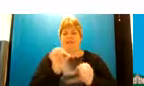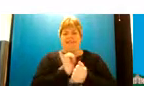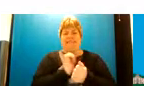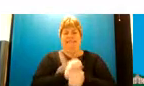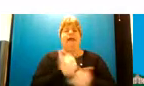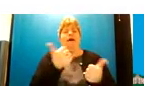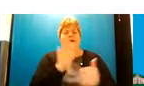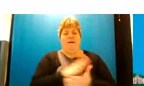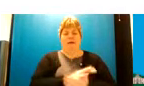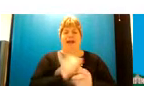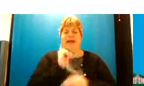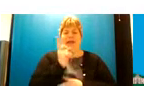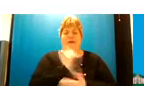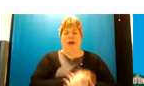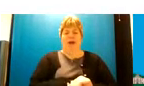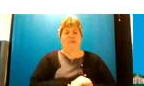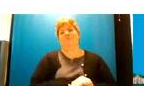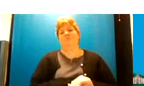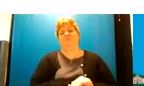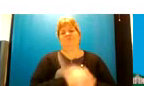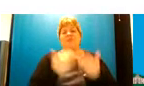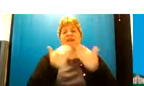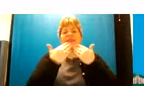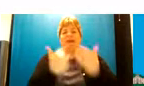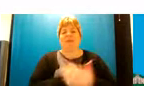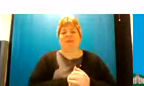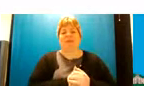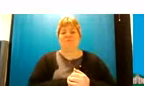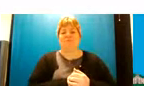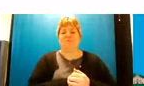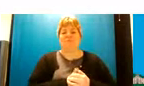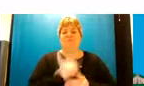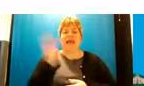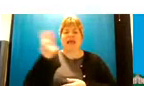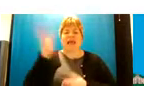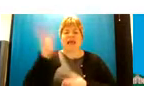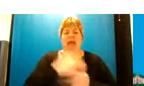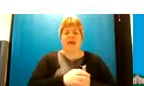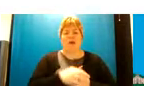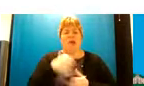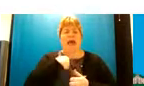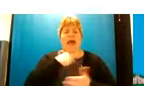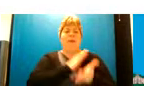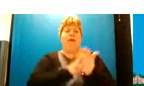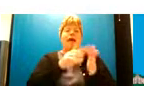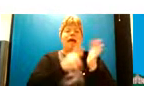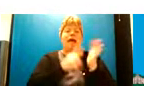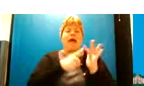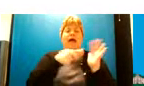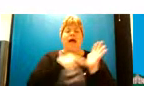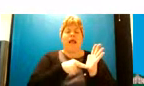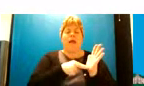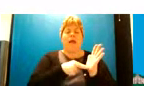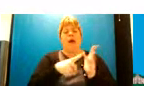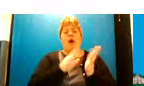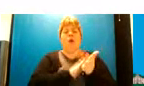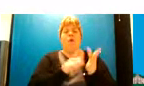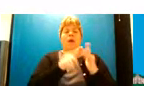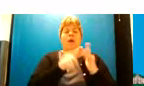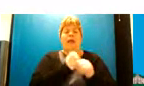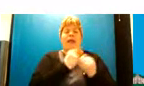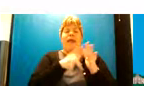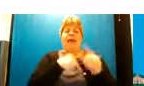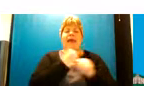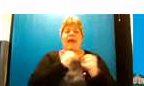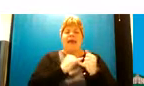here we go thank you jen so hello everybody so i'm helen o higgins and i'm head of children and young